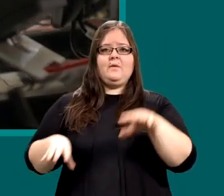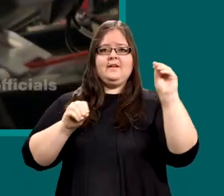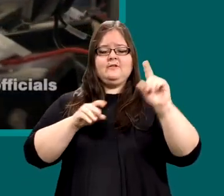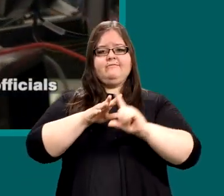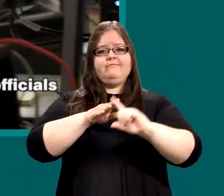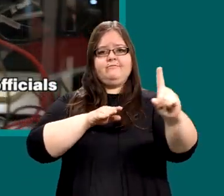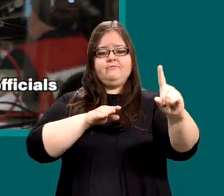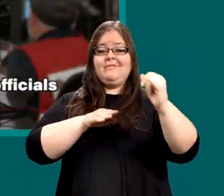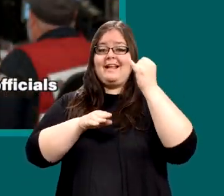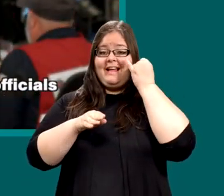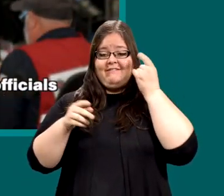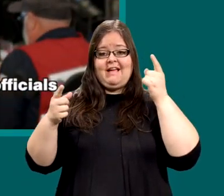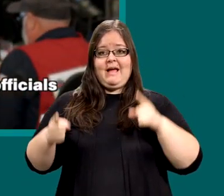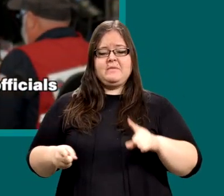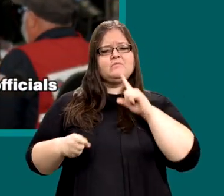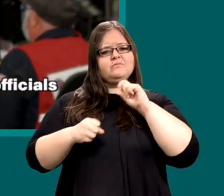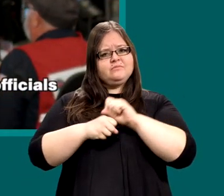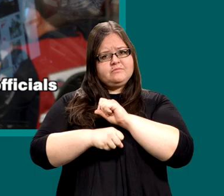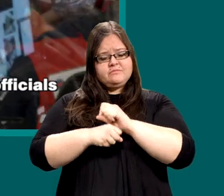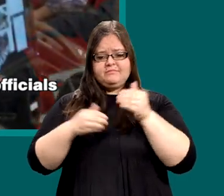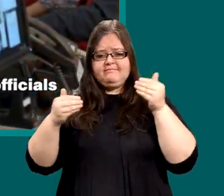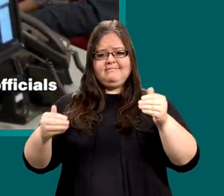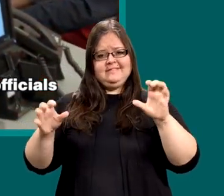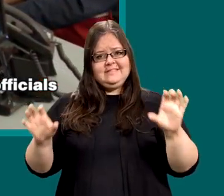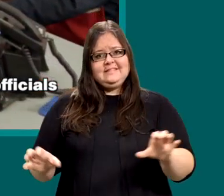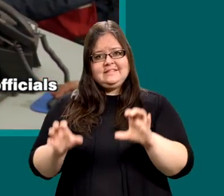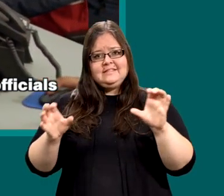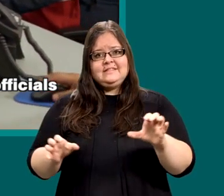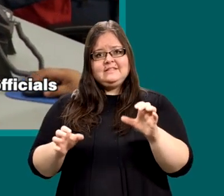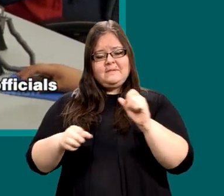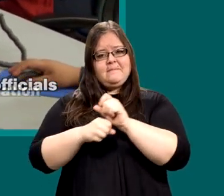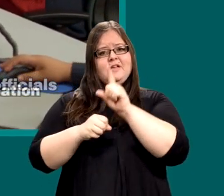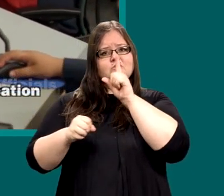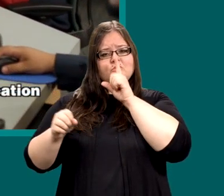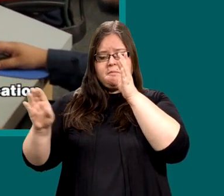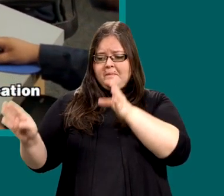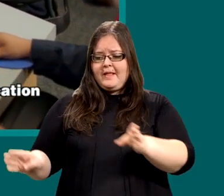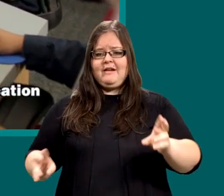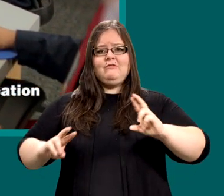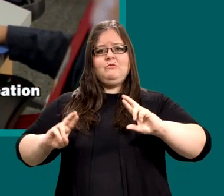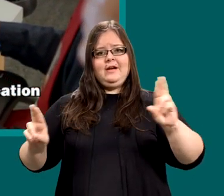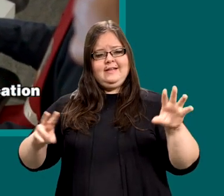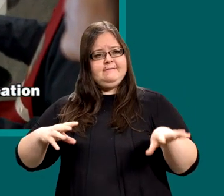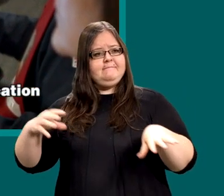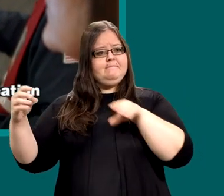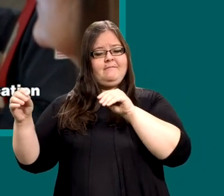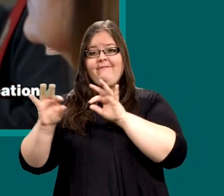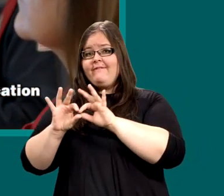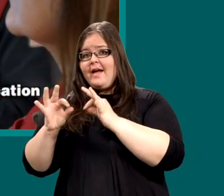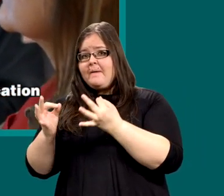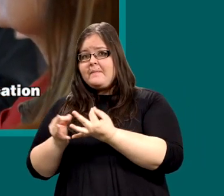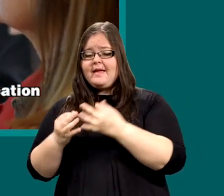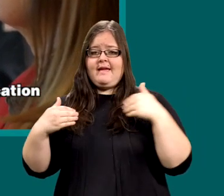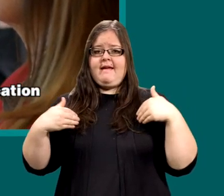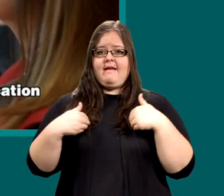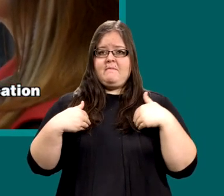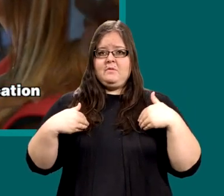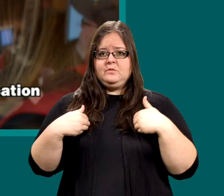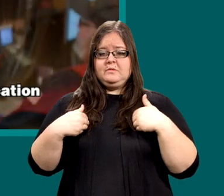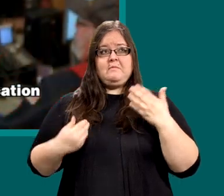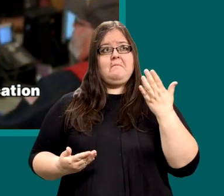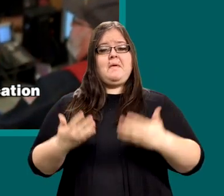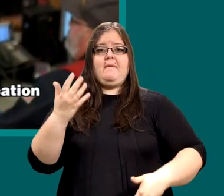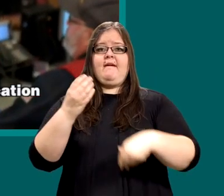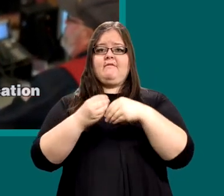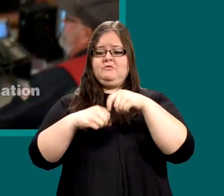evacuation. If this happens, take immediate action. Have a plan when you need to evacuate your family and animals. Think